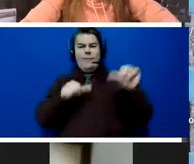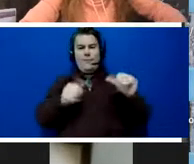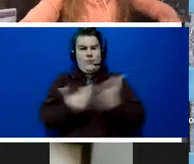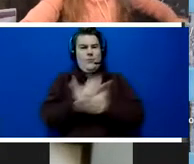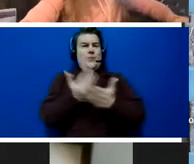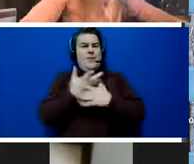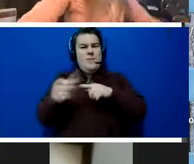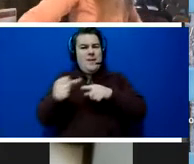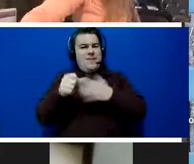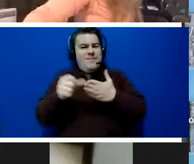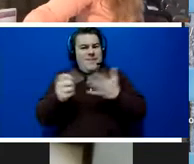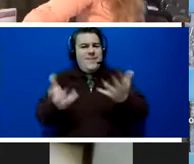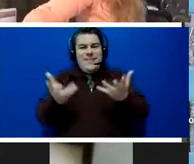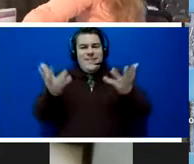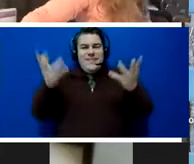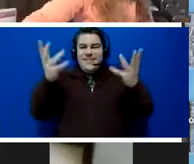out. Um,